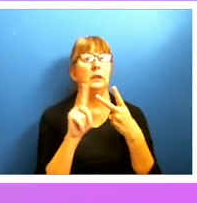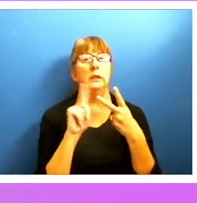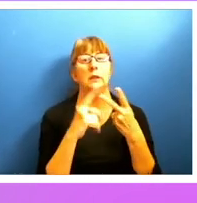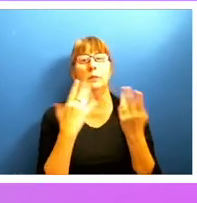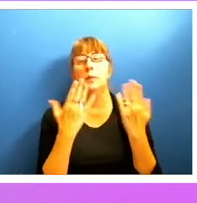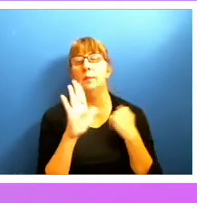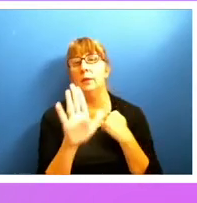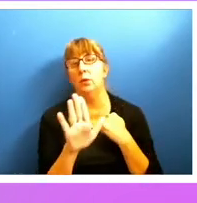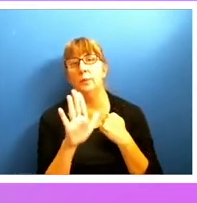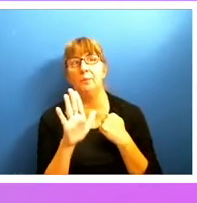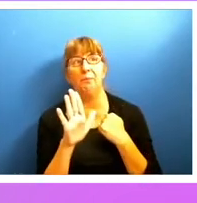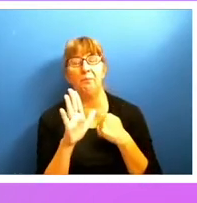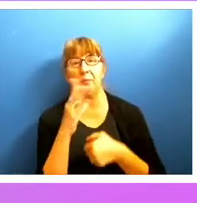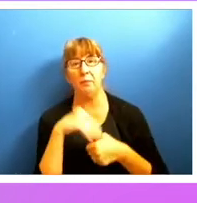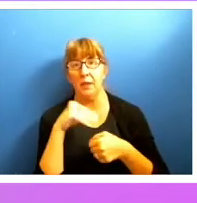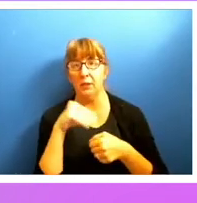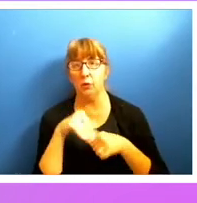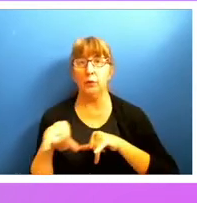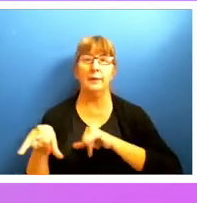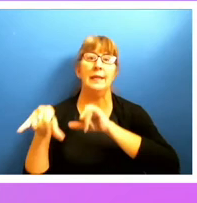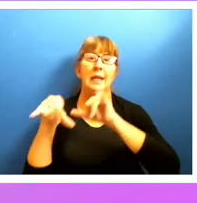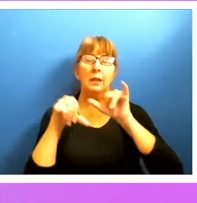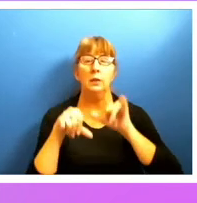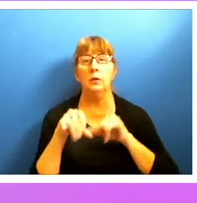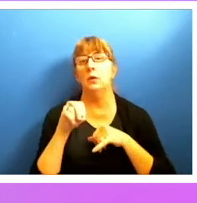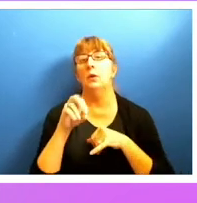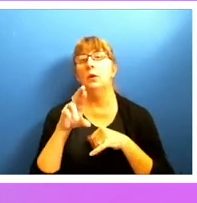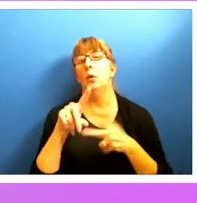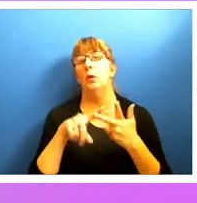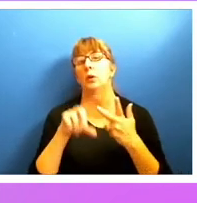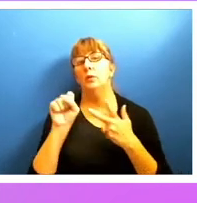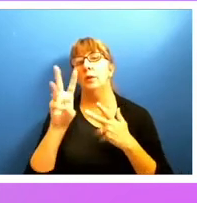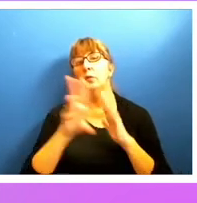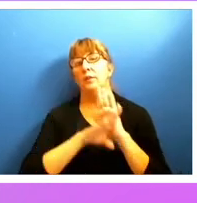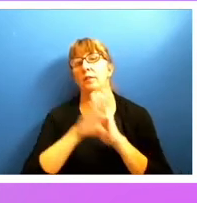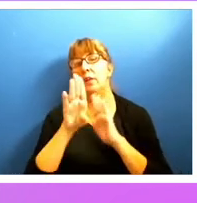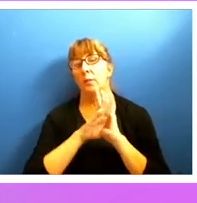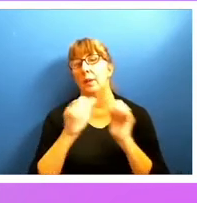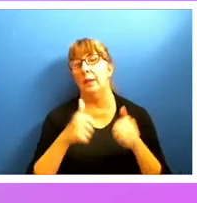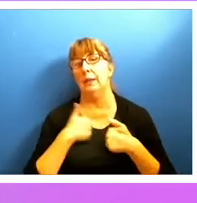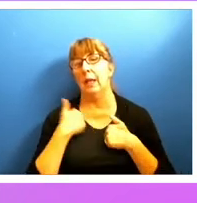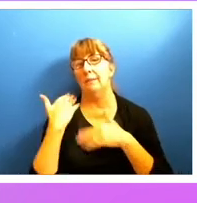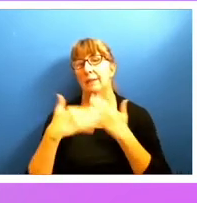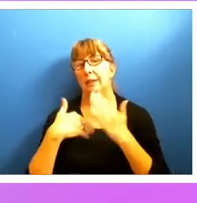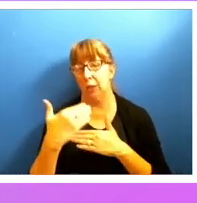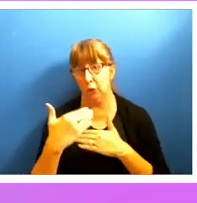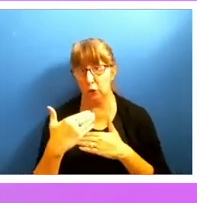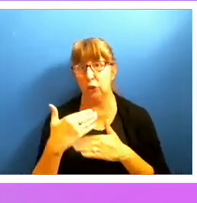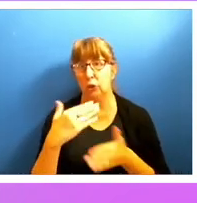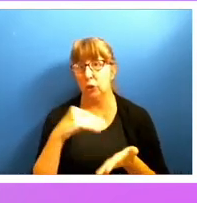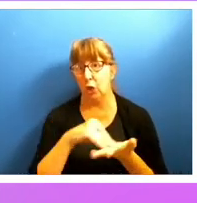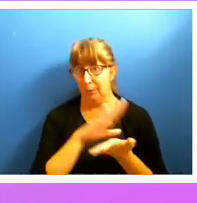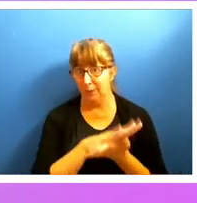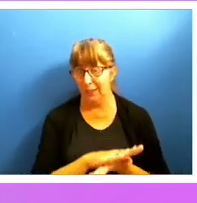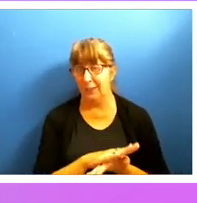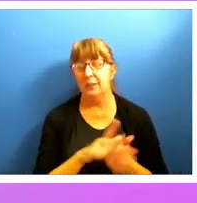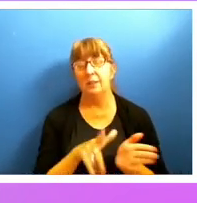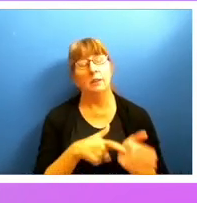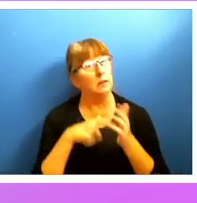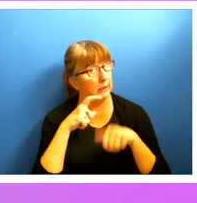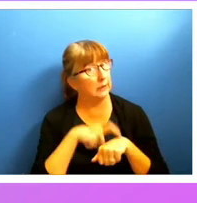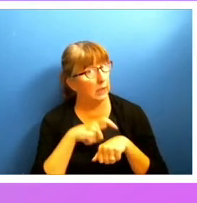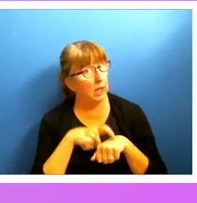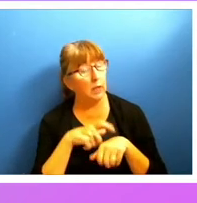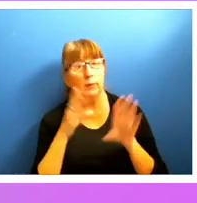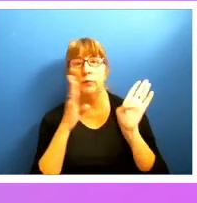internal standards or your software development lifecycle documentation, that's going to take time. You're going to have to